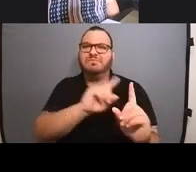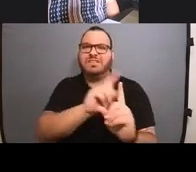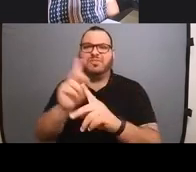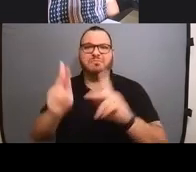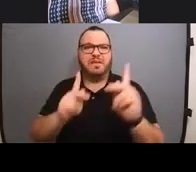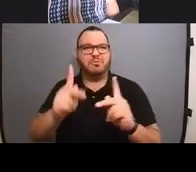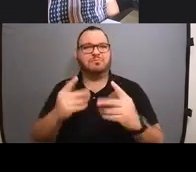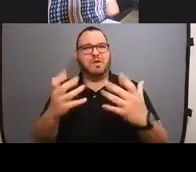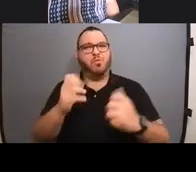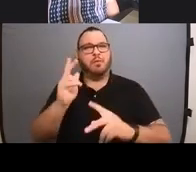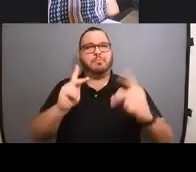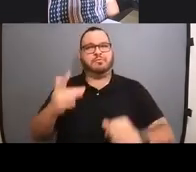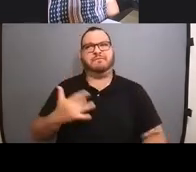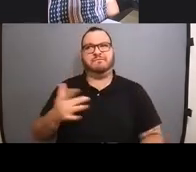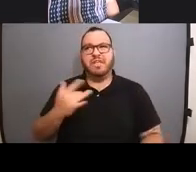to feel seen.